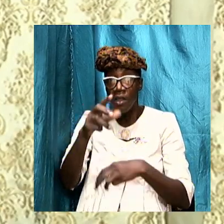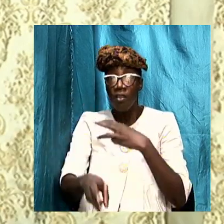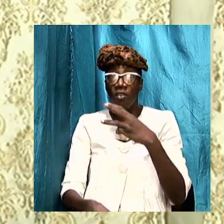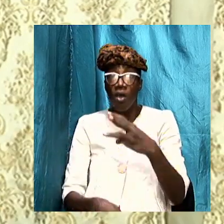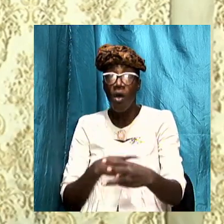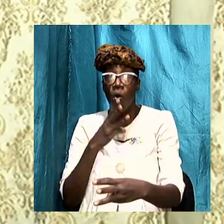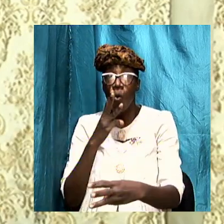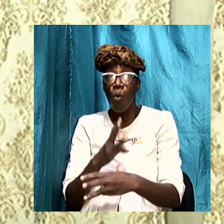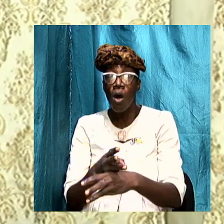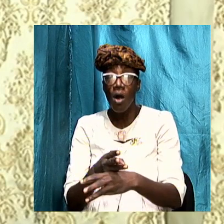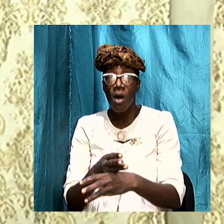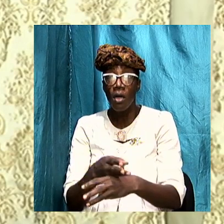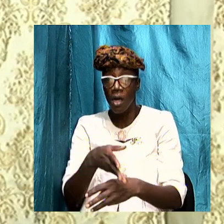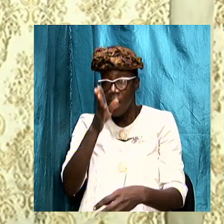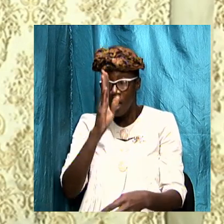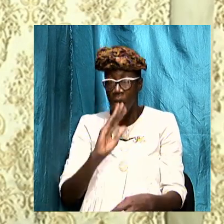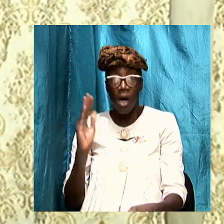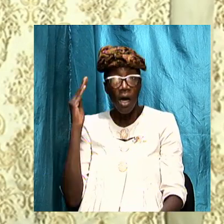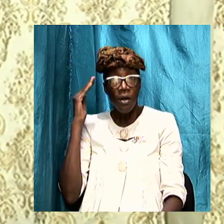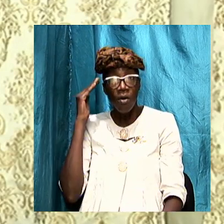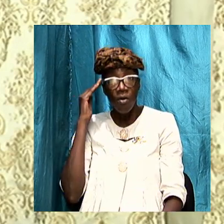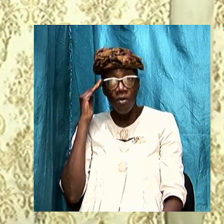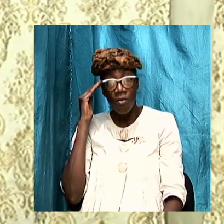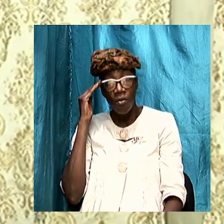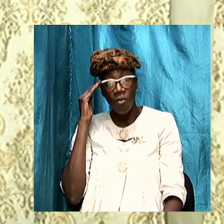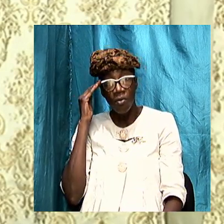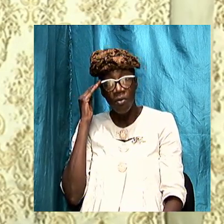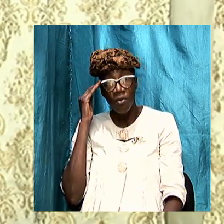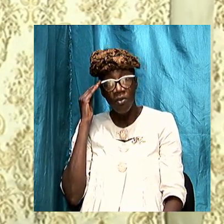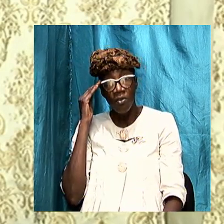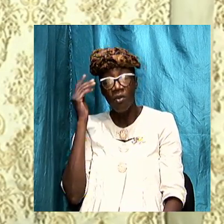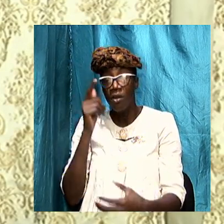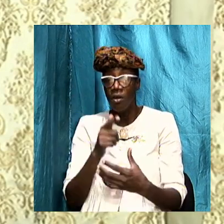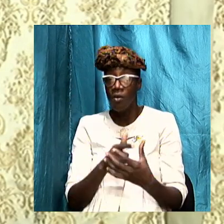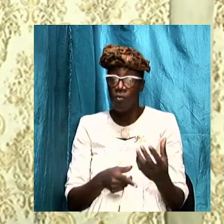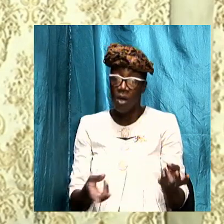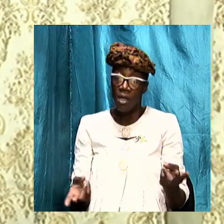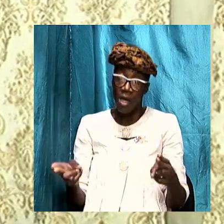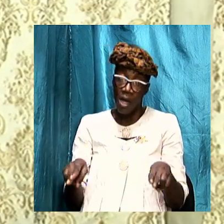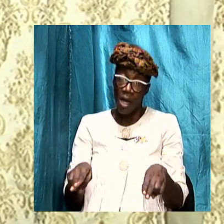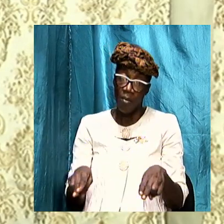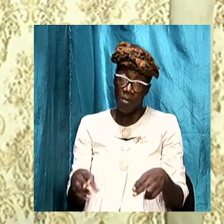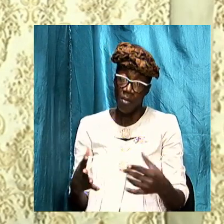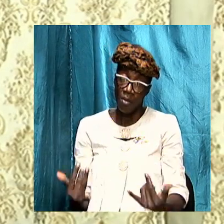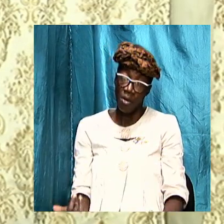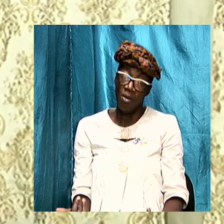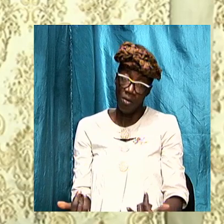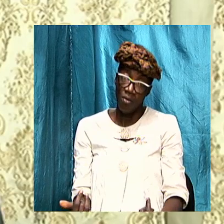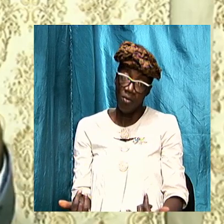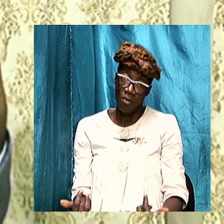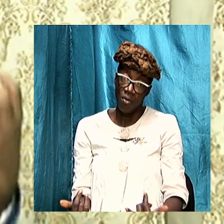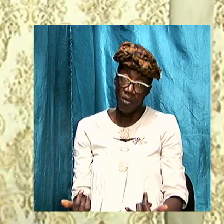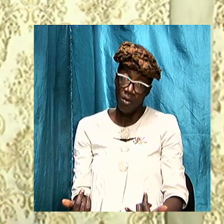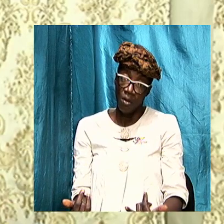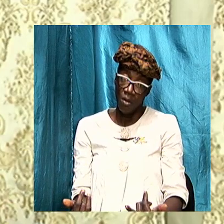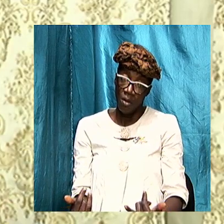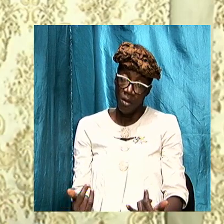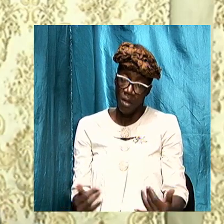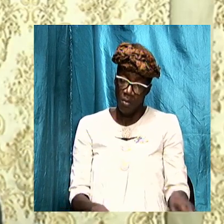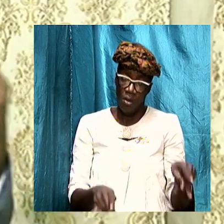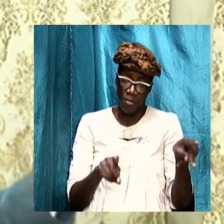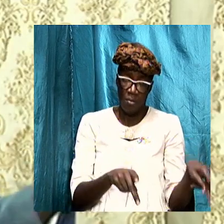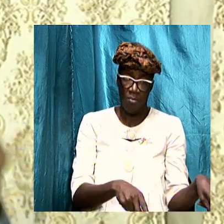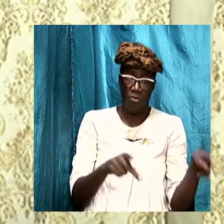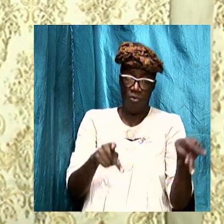he knows it so that what is happening now and we are skipping about